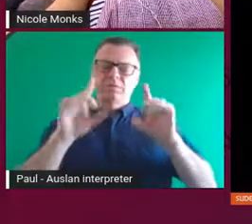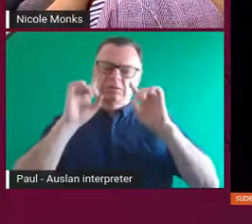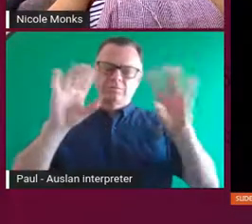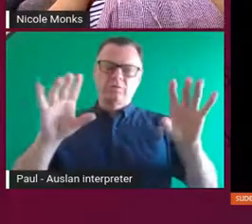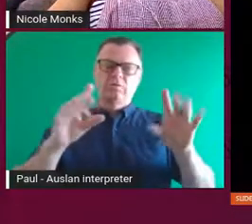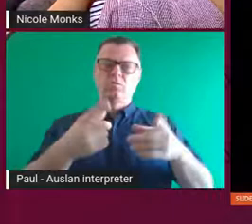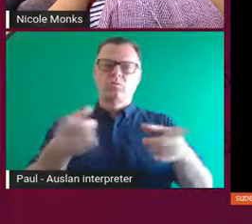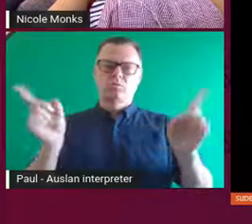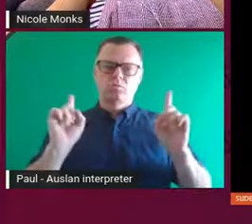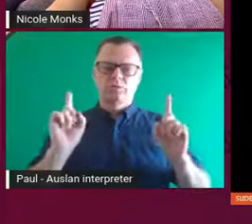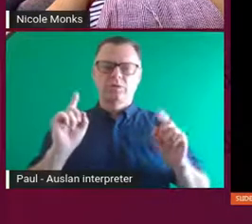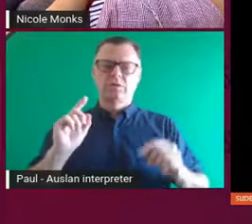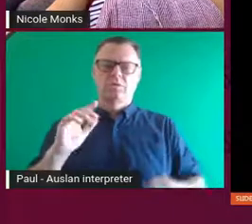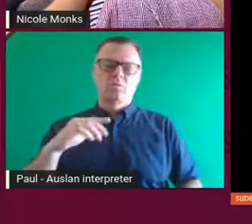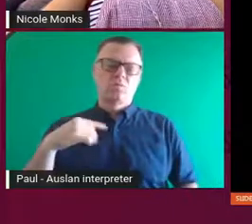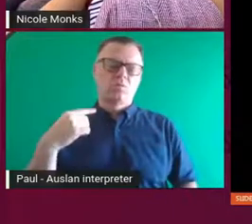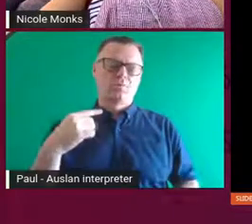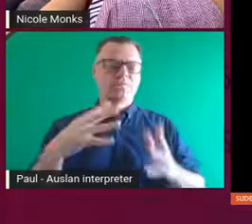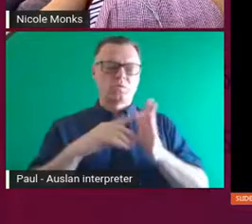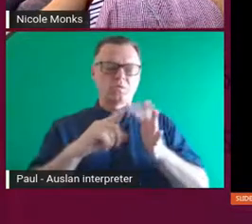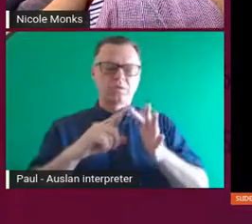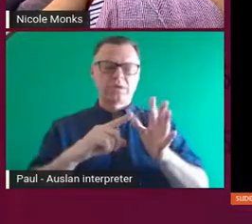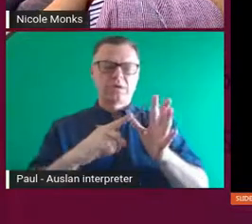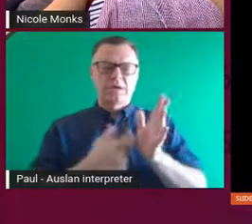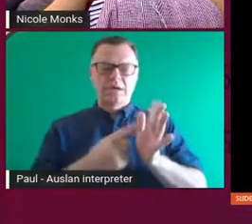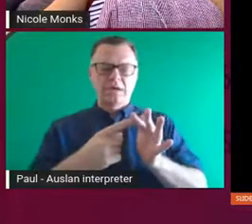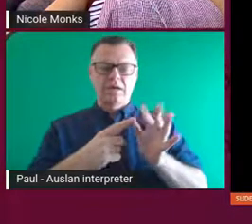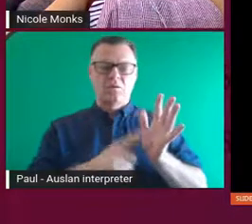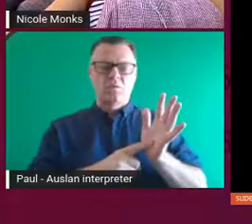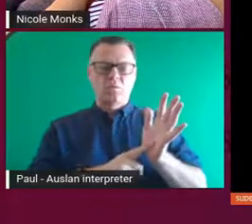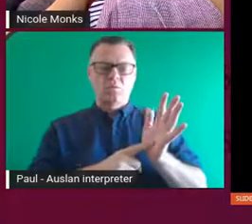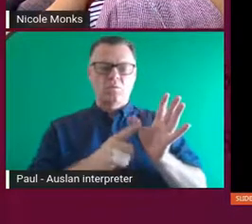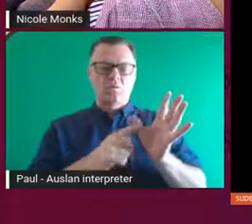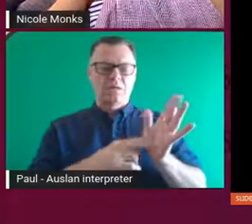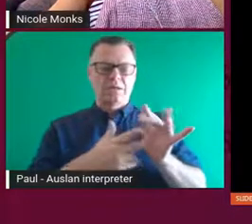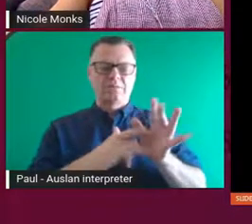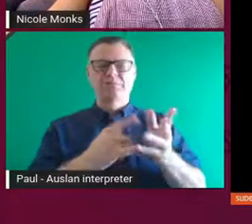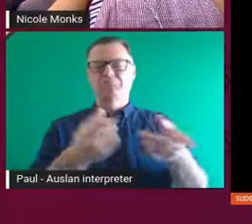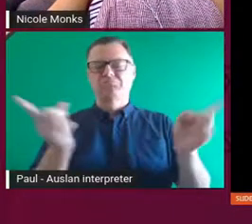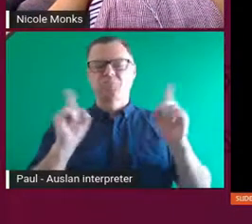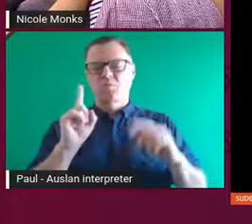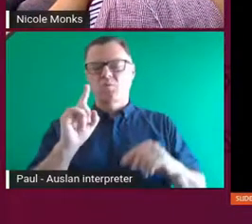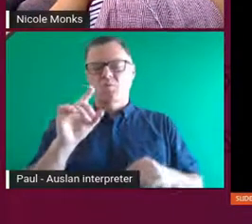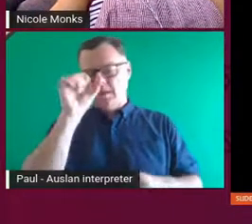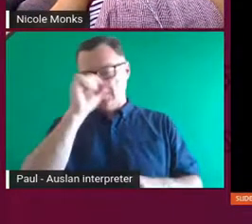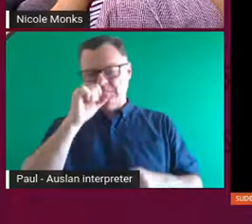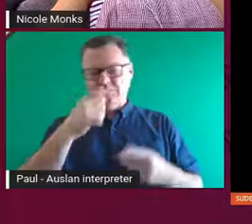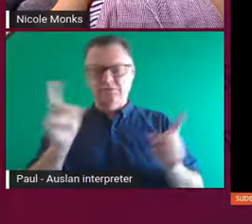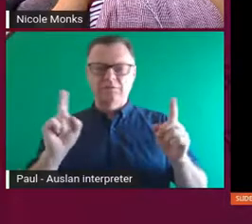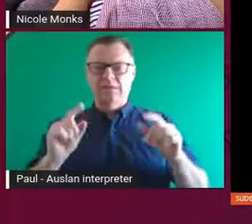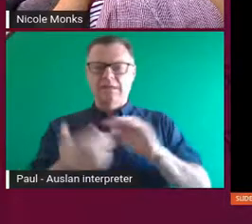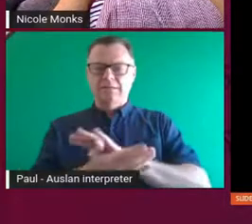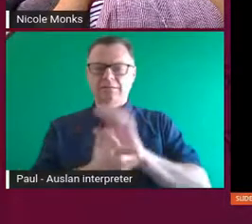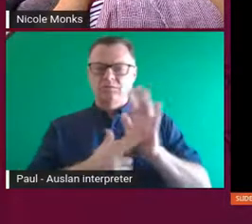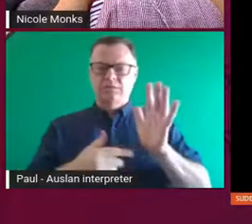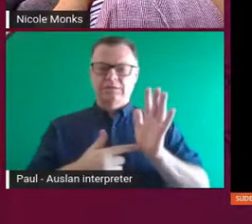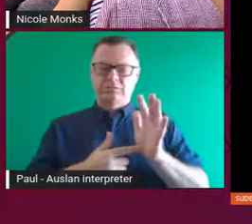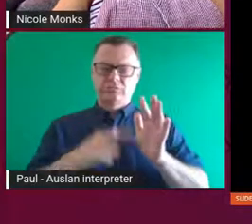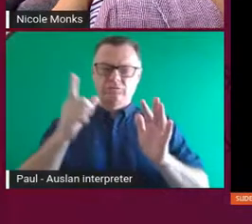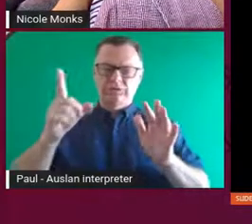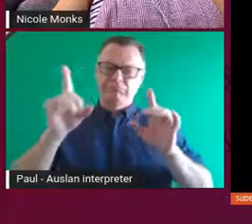And it was presented at the Museum and Art Gallery of the Northern Territory in 2016 as part of the Telstra Award.